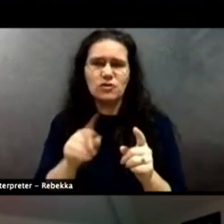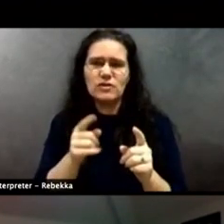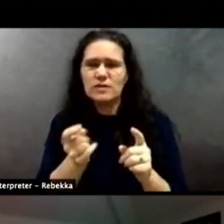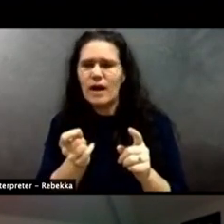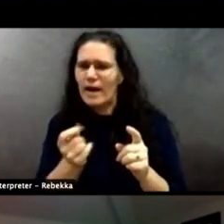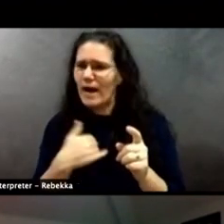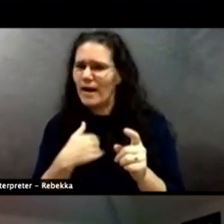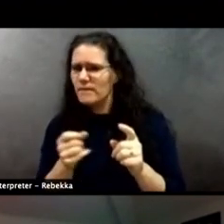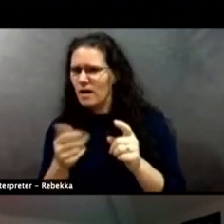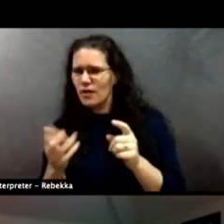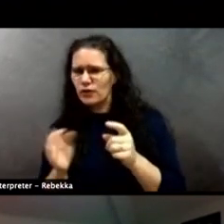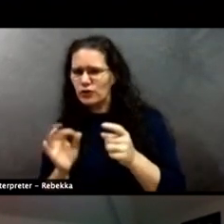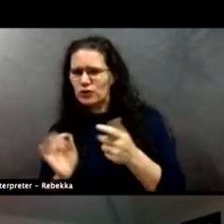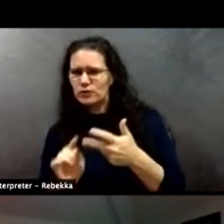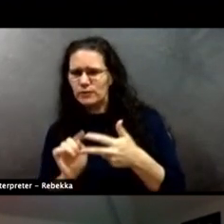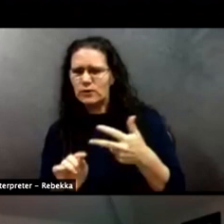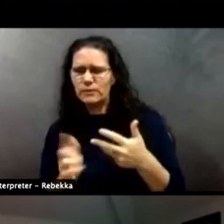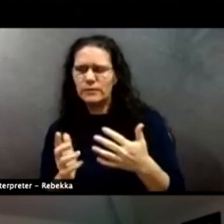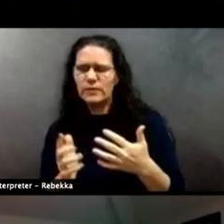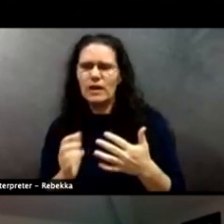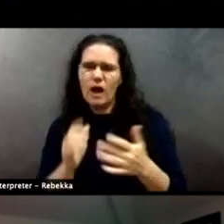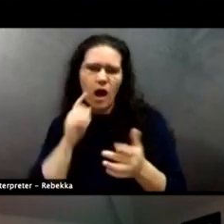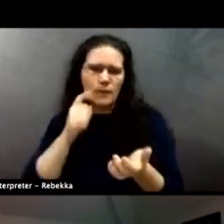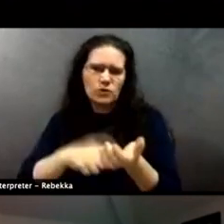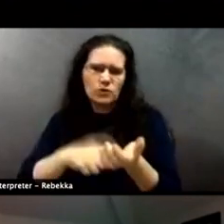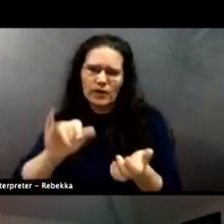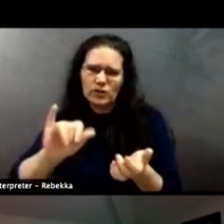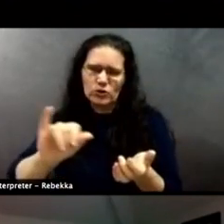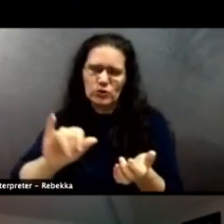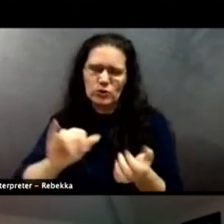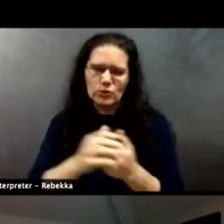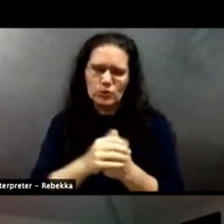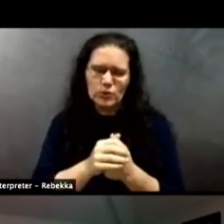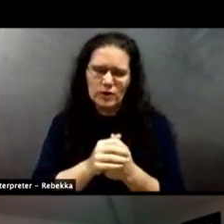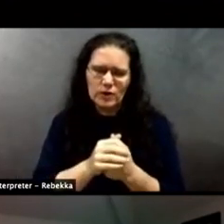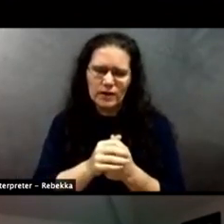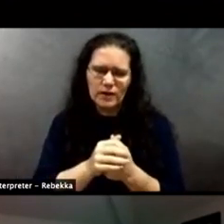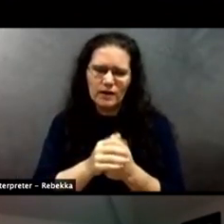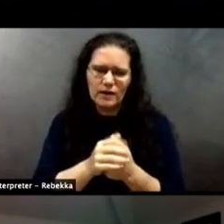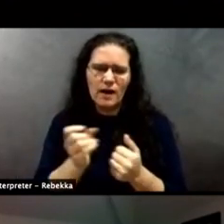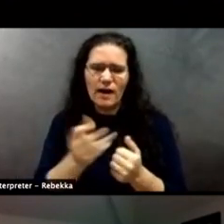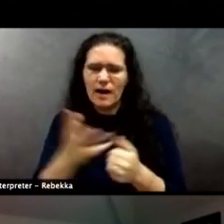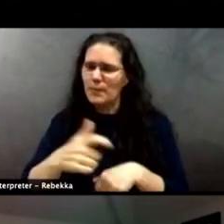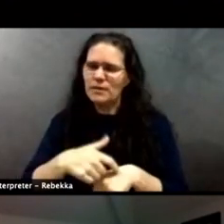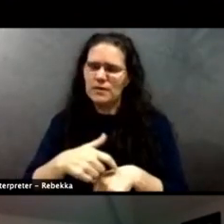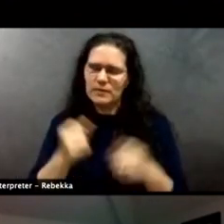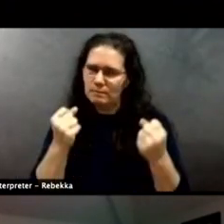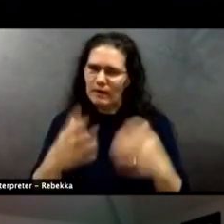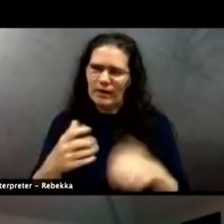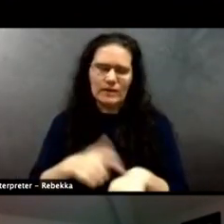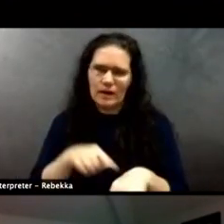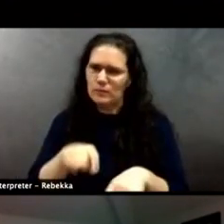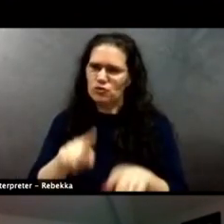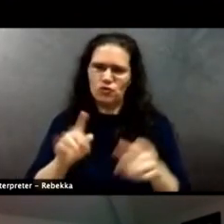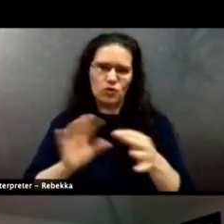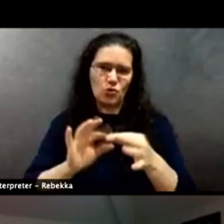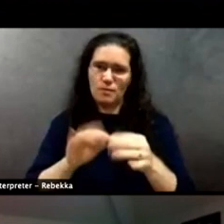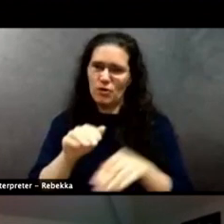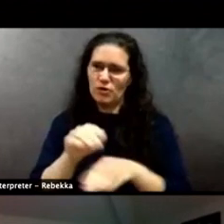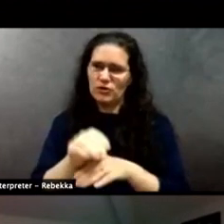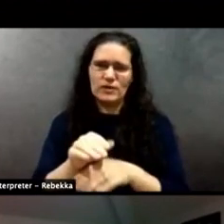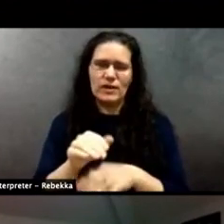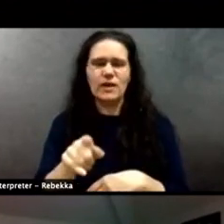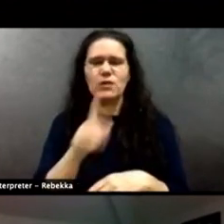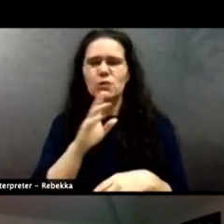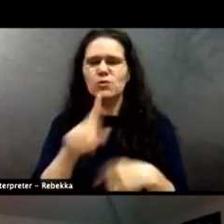observations, a couple of times, many times during your remarks this evening, you talked about